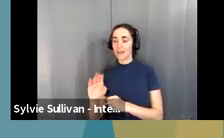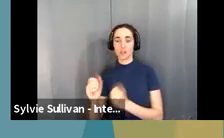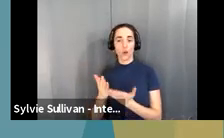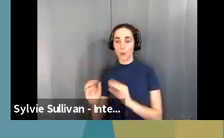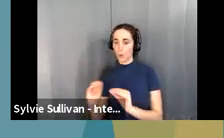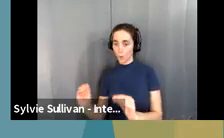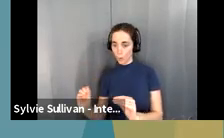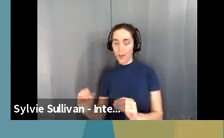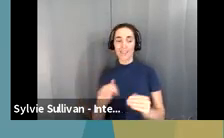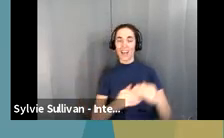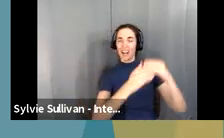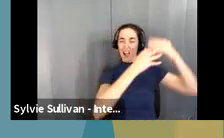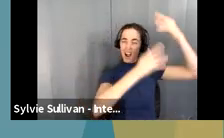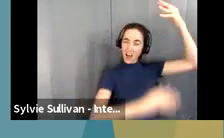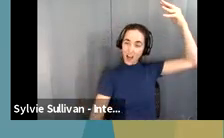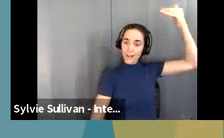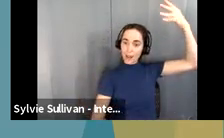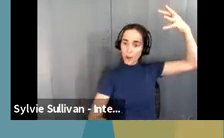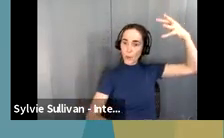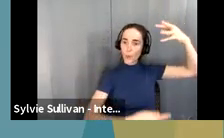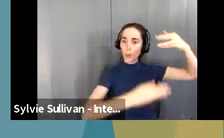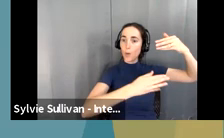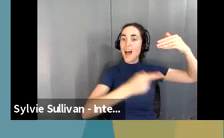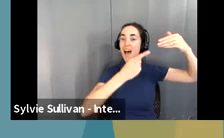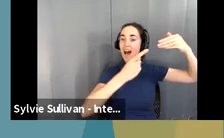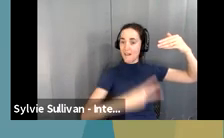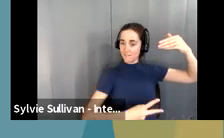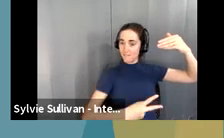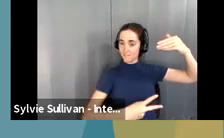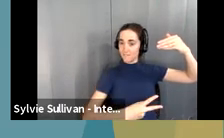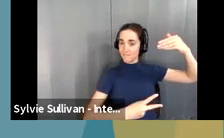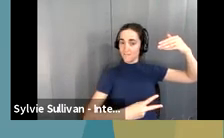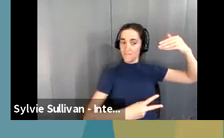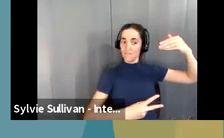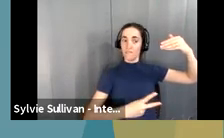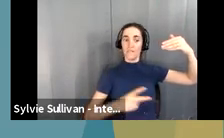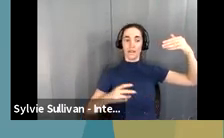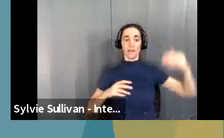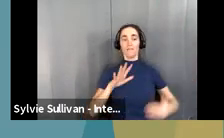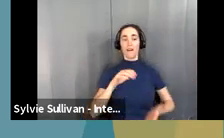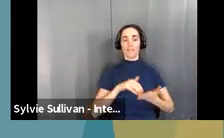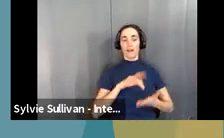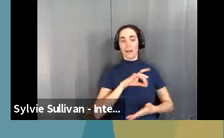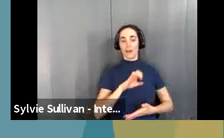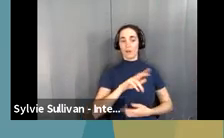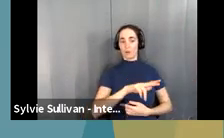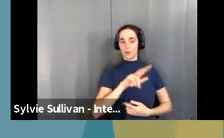has been reduced, um, by half, basically down to 5,853.